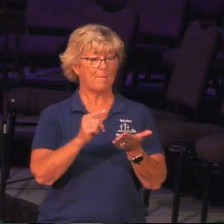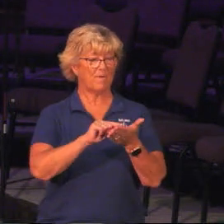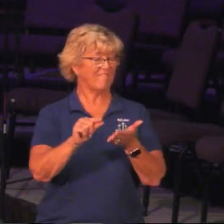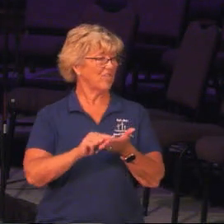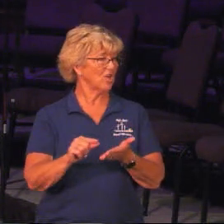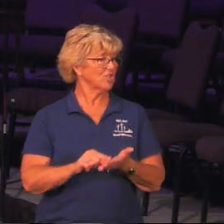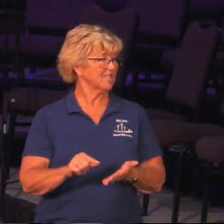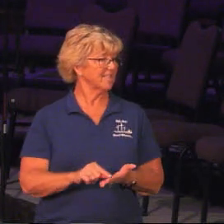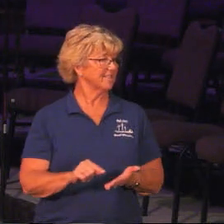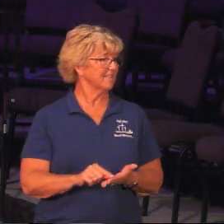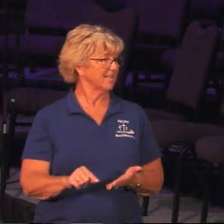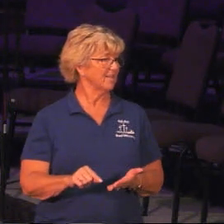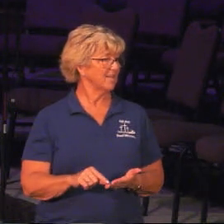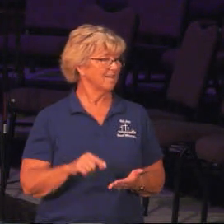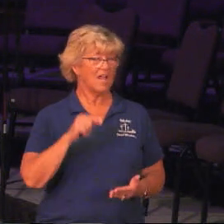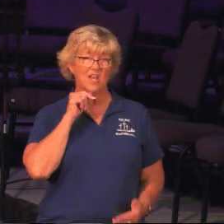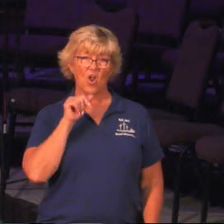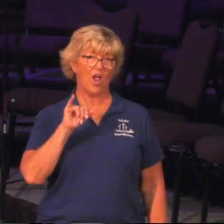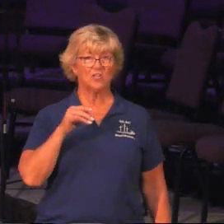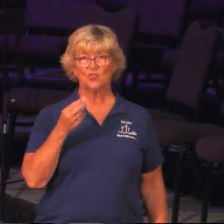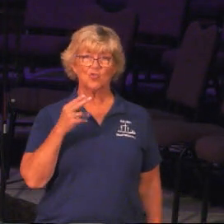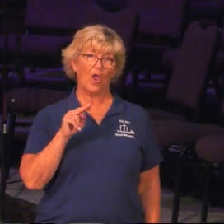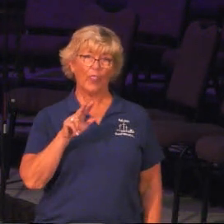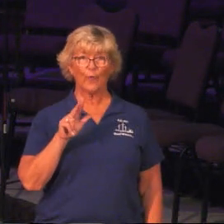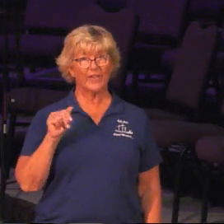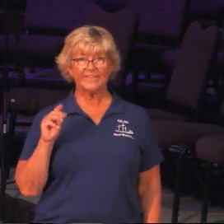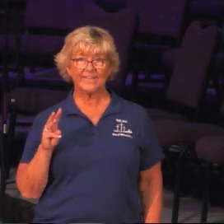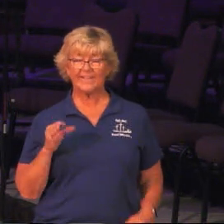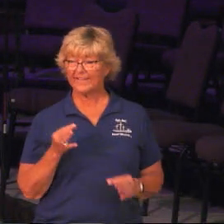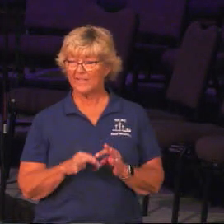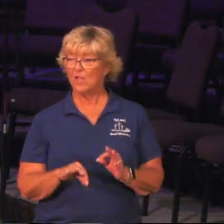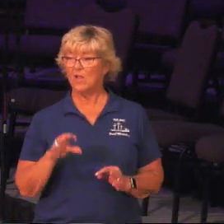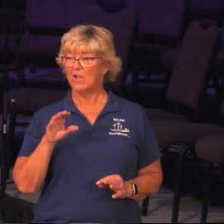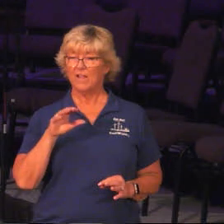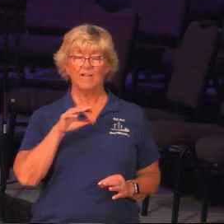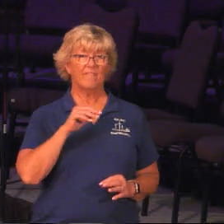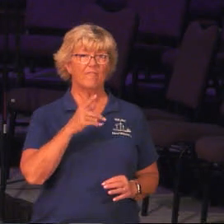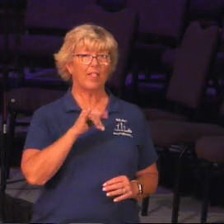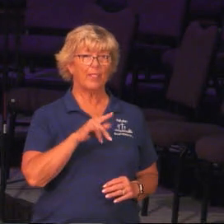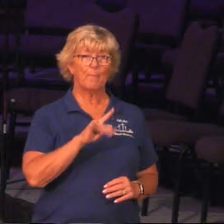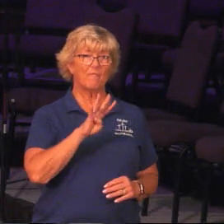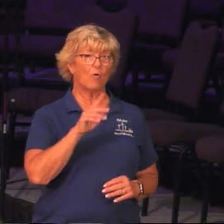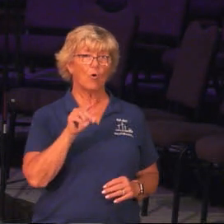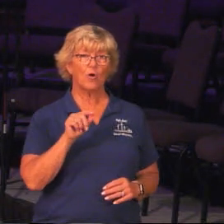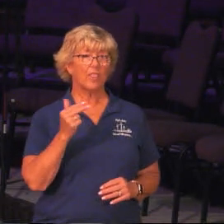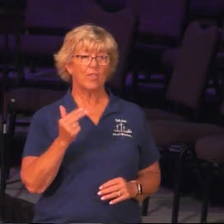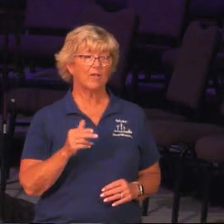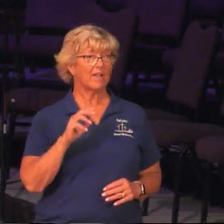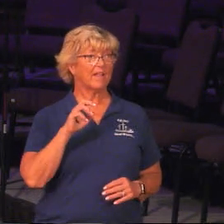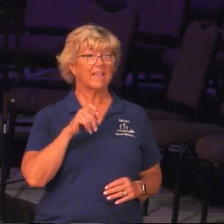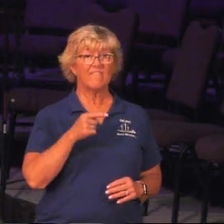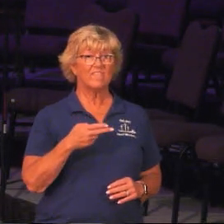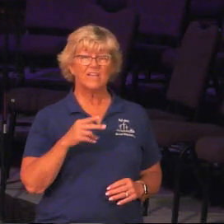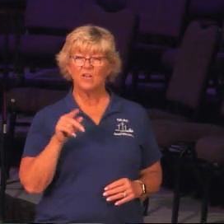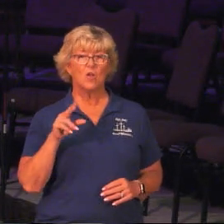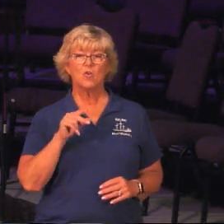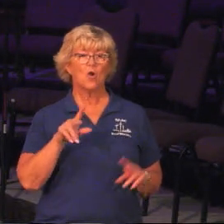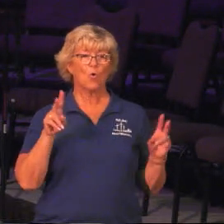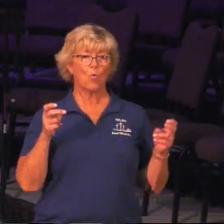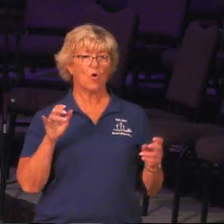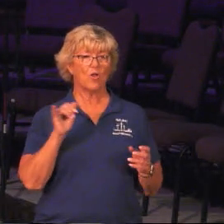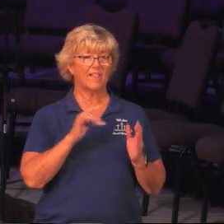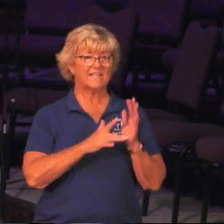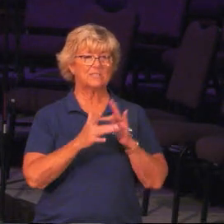you know? And not, not John 3, 16. No, no, no, no. Philippians 4, 13. Nope. Nope. Ephesians 2, 13. Nope. They're quoting us